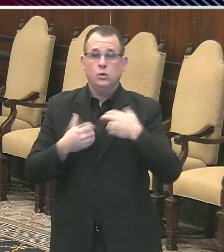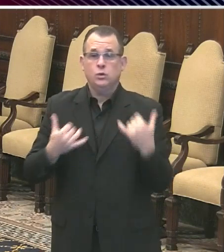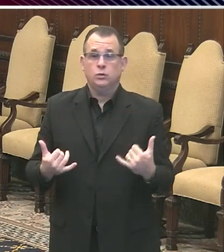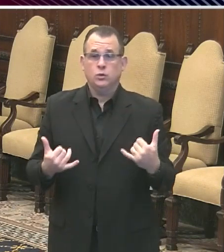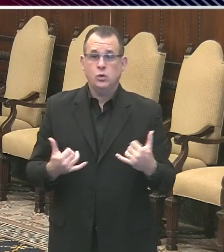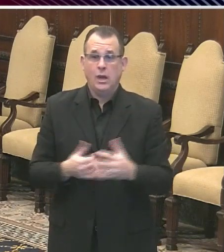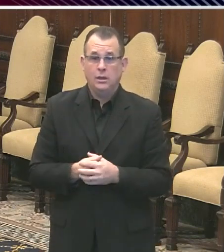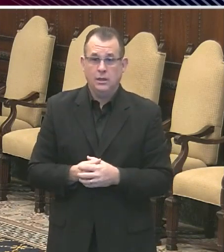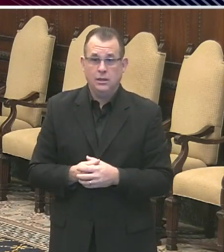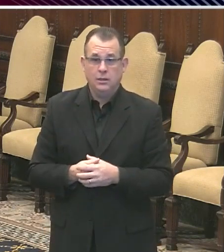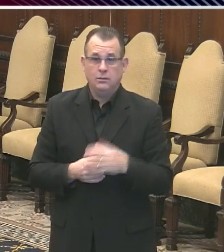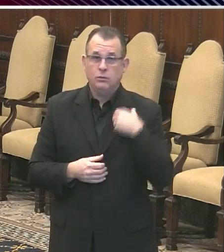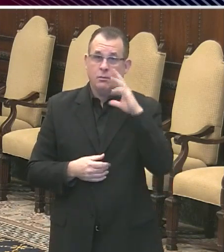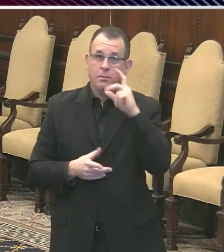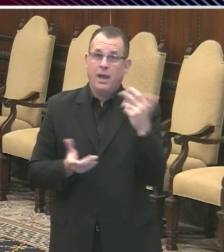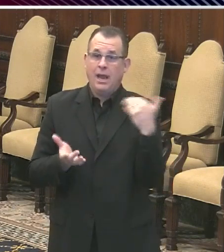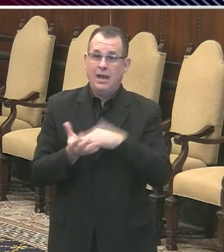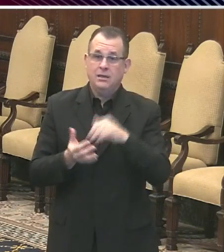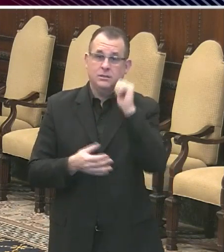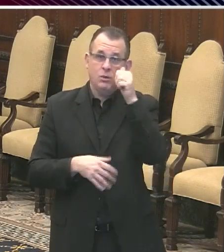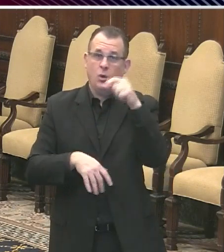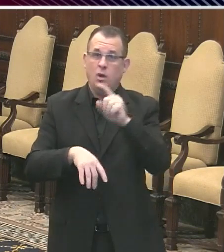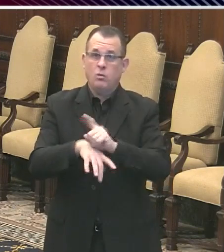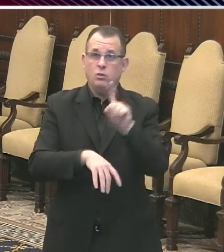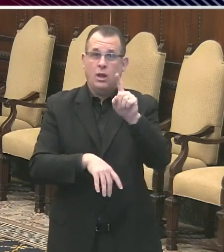return tomorrow at 1 p.m.